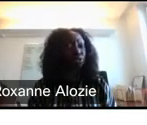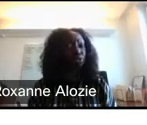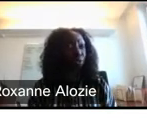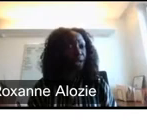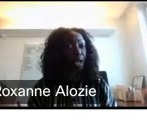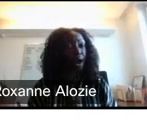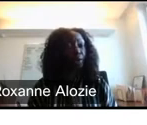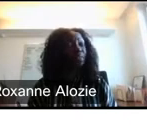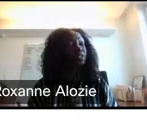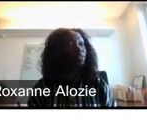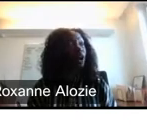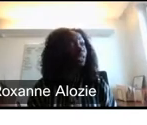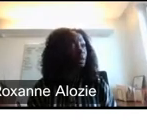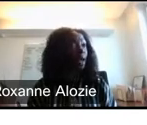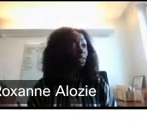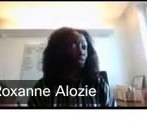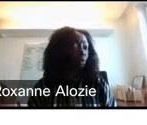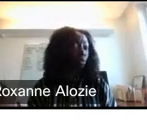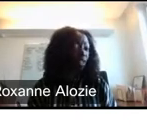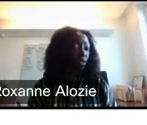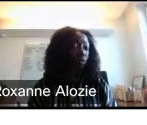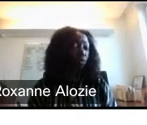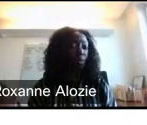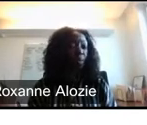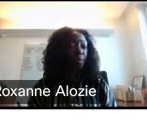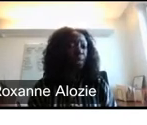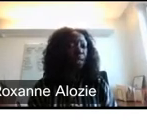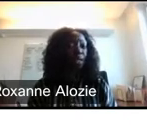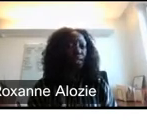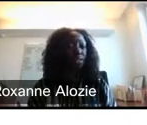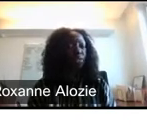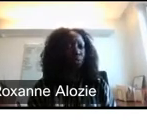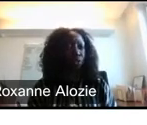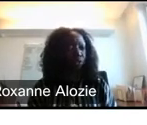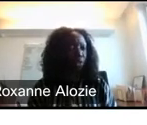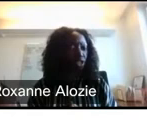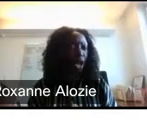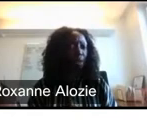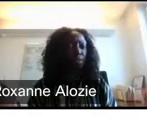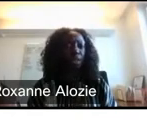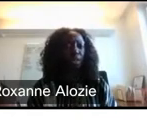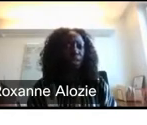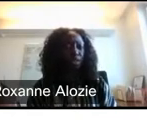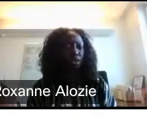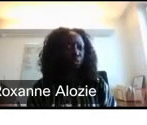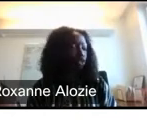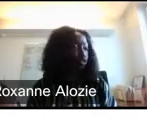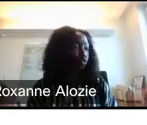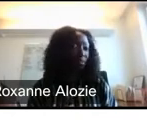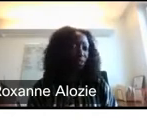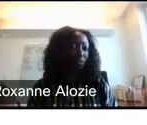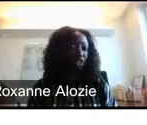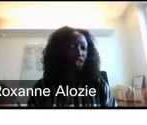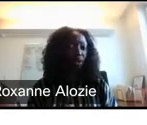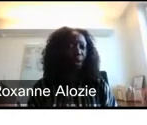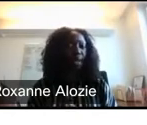tell the story around the development impact of your project, whether that be the extent to which you create jobs, the extent to which